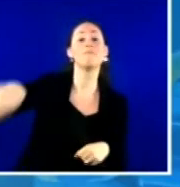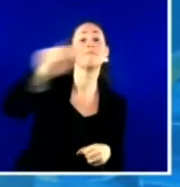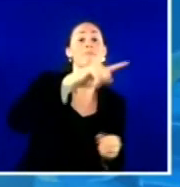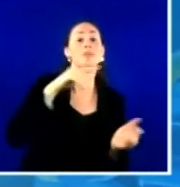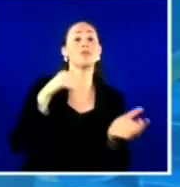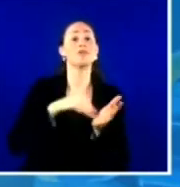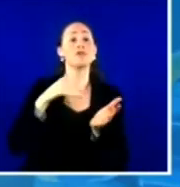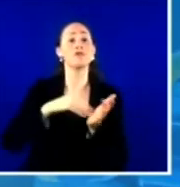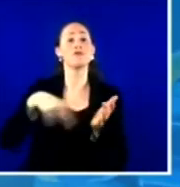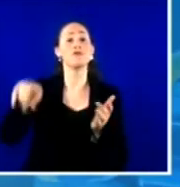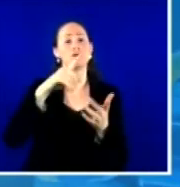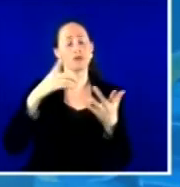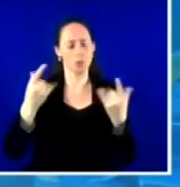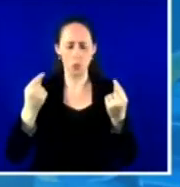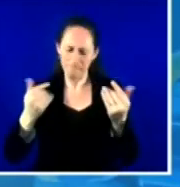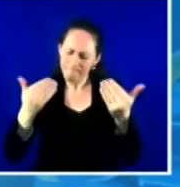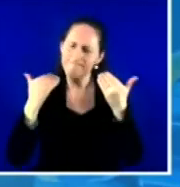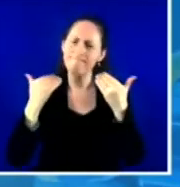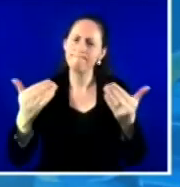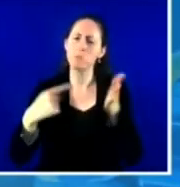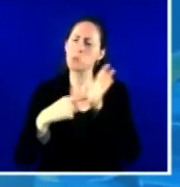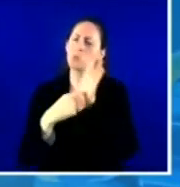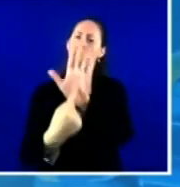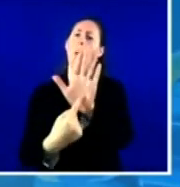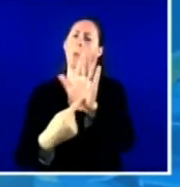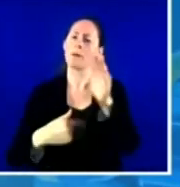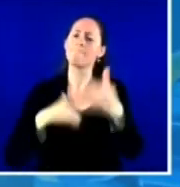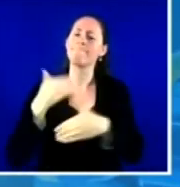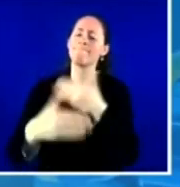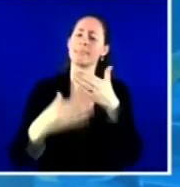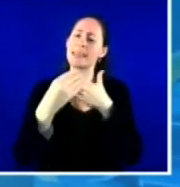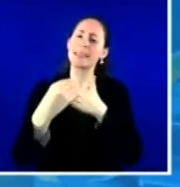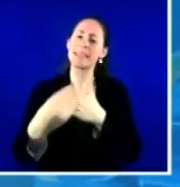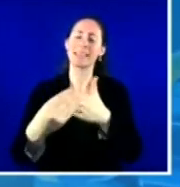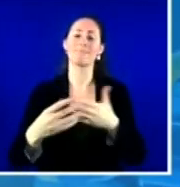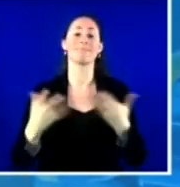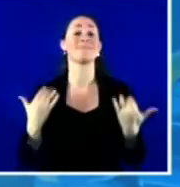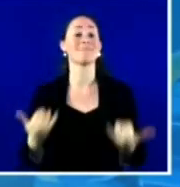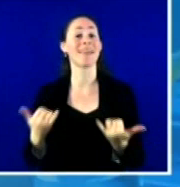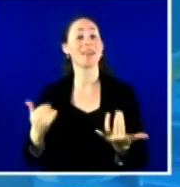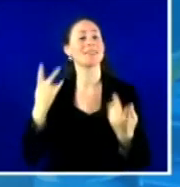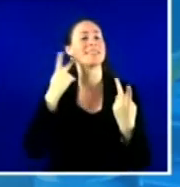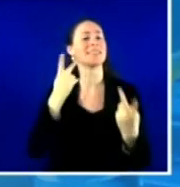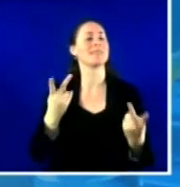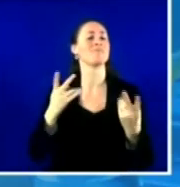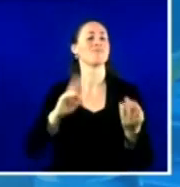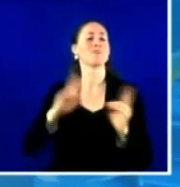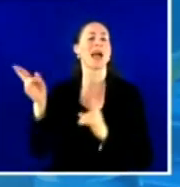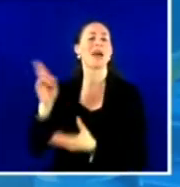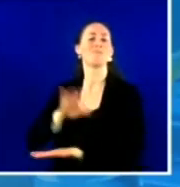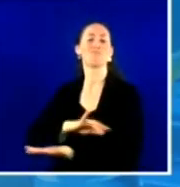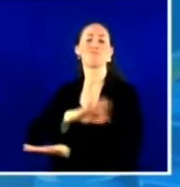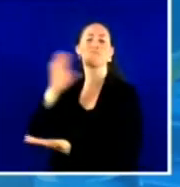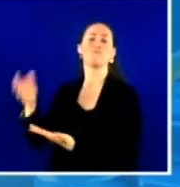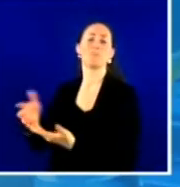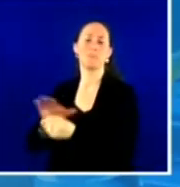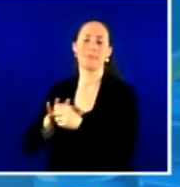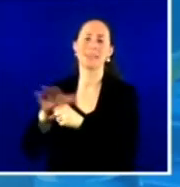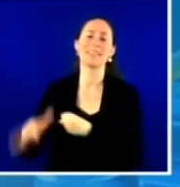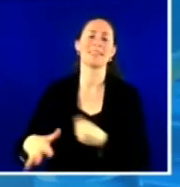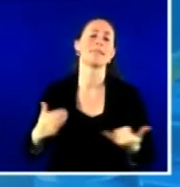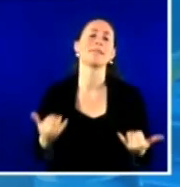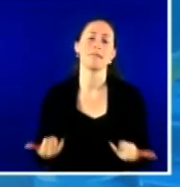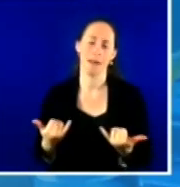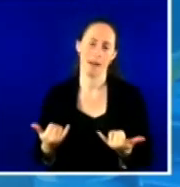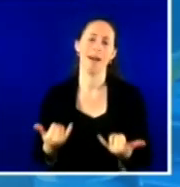more vaccines are more available, including smaller packages for Pfizer that we've worked into getting out into pediatric and primary care